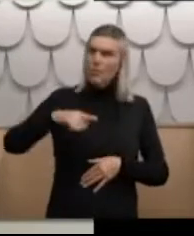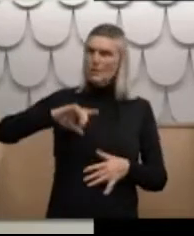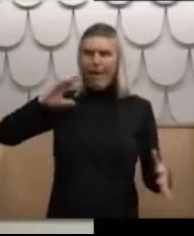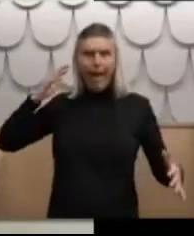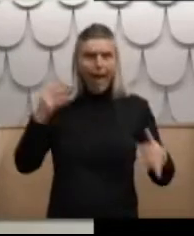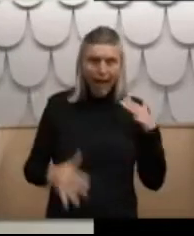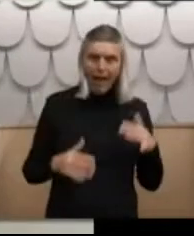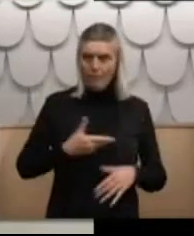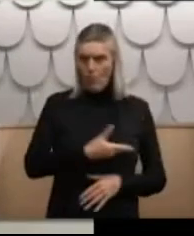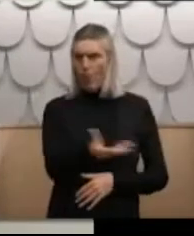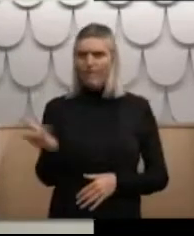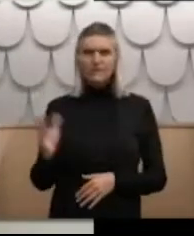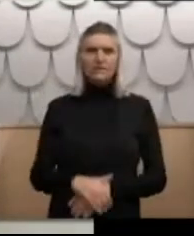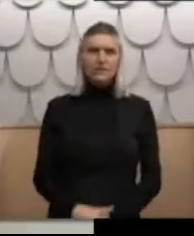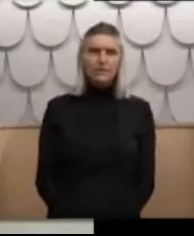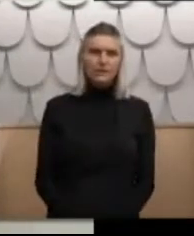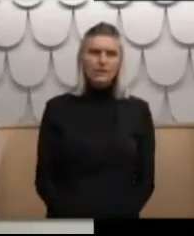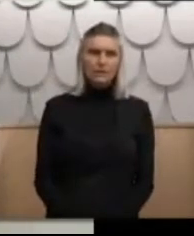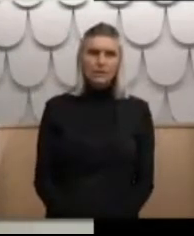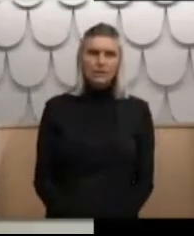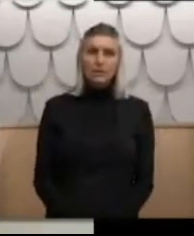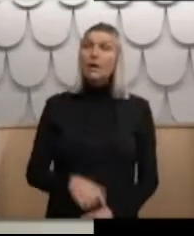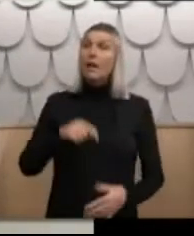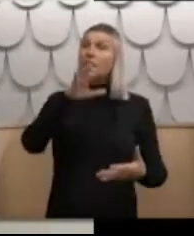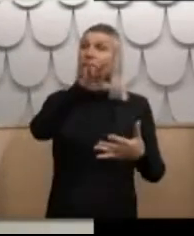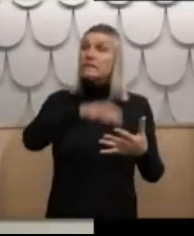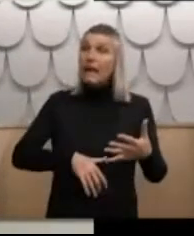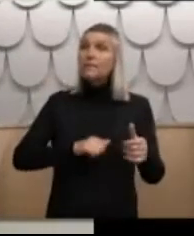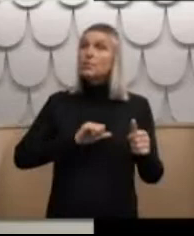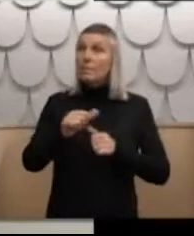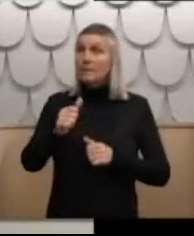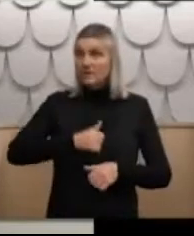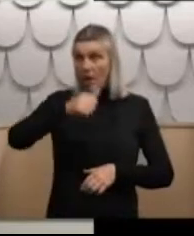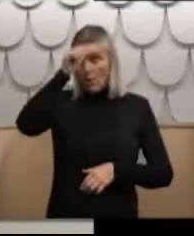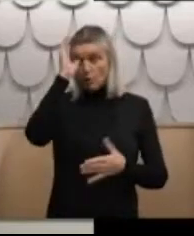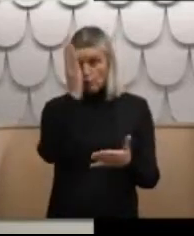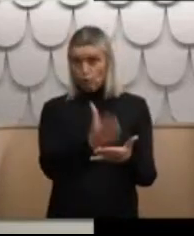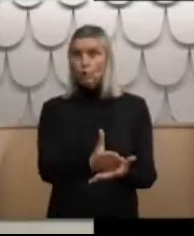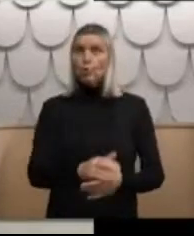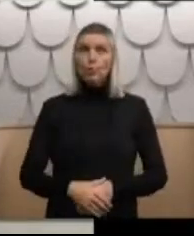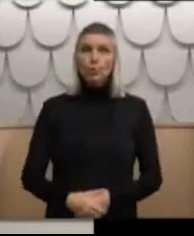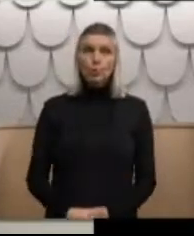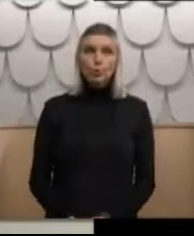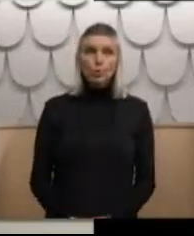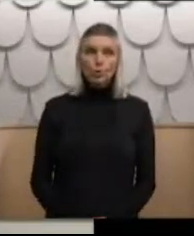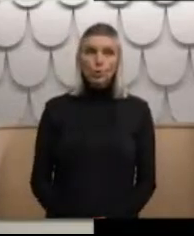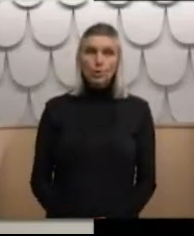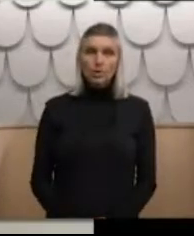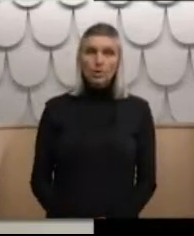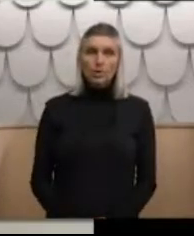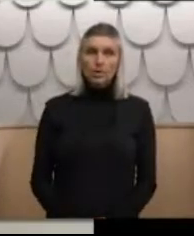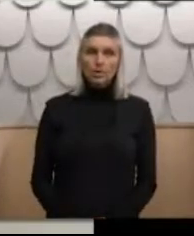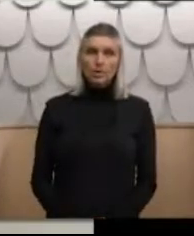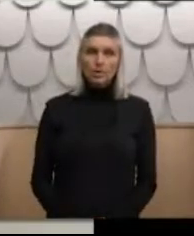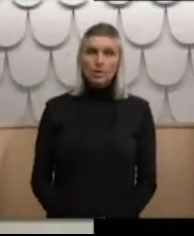This statement is true, can be the best of my knowledge and belief, and was made for me knowing that it may be used as